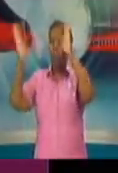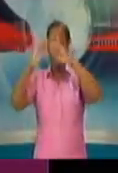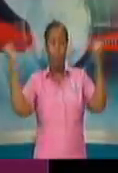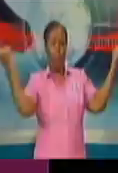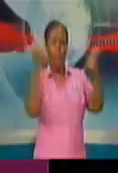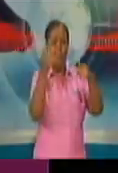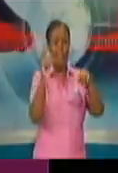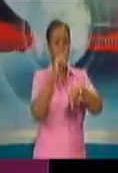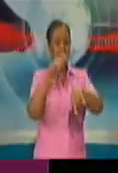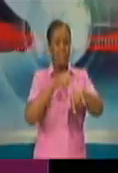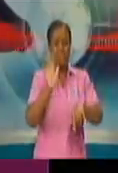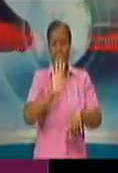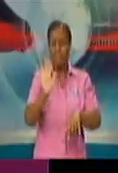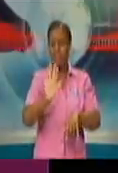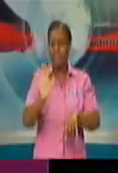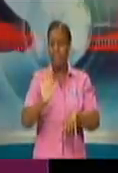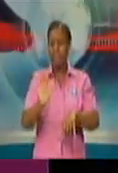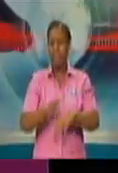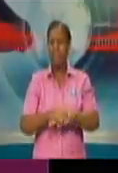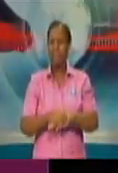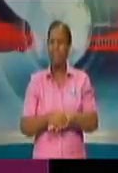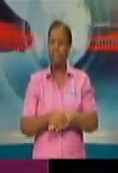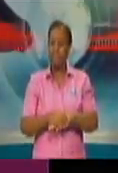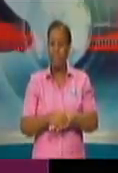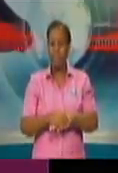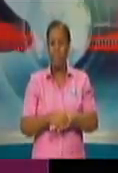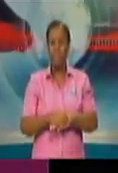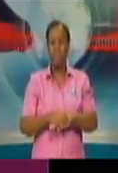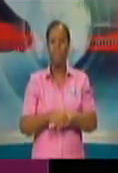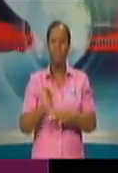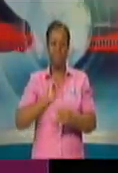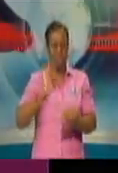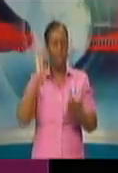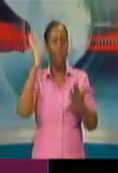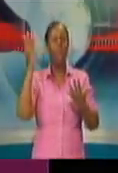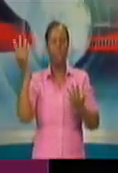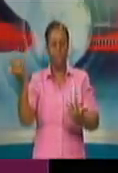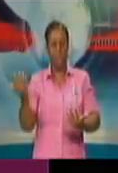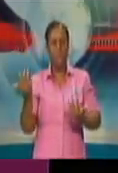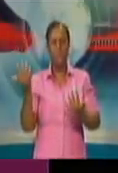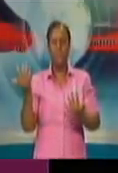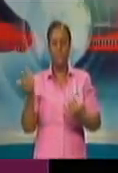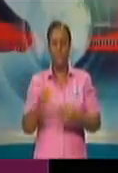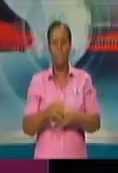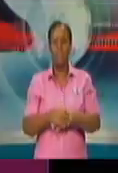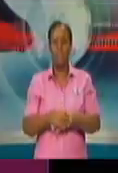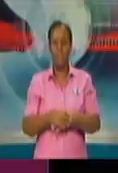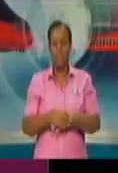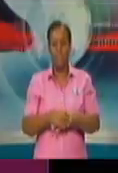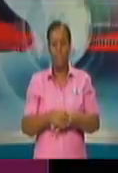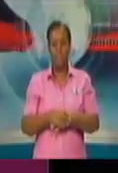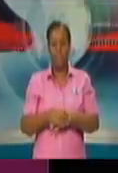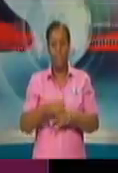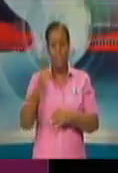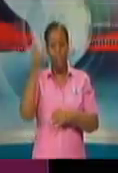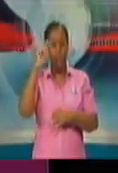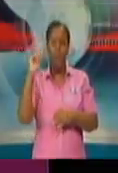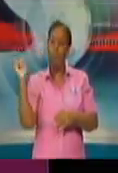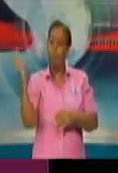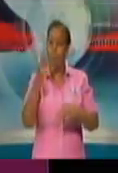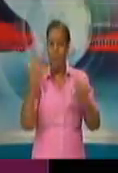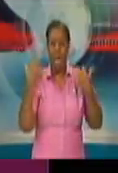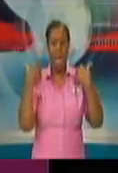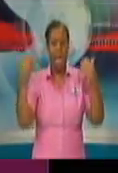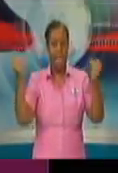we could save lives. And I'm asking people to heed the warnings of this very